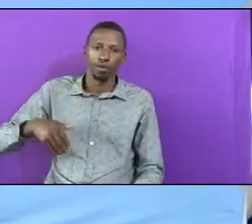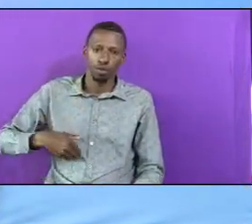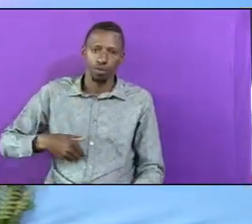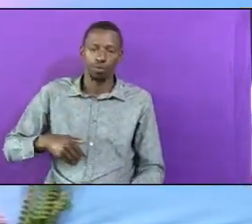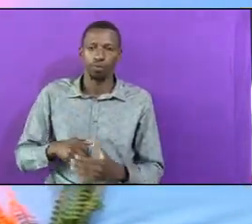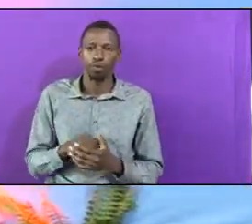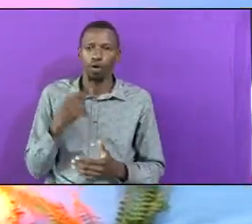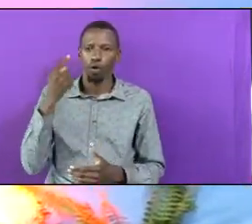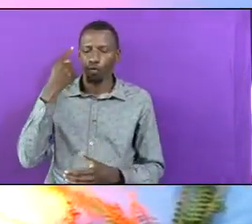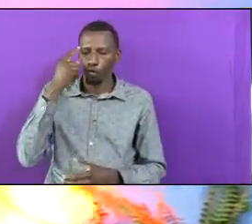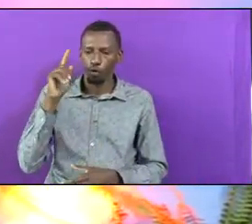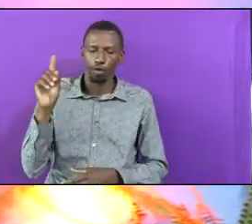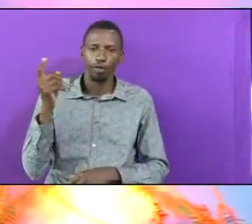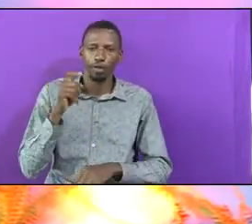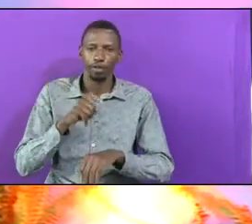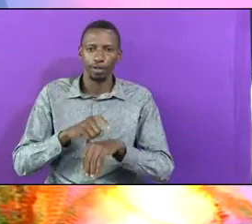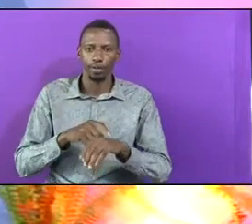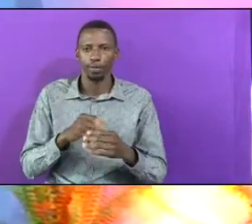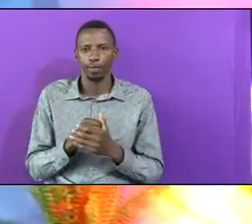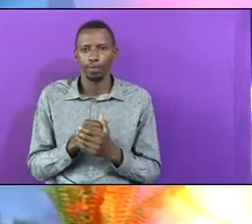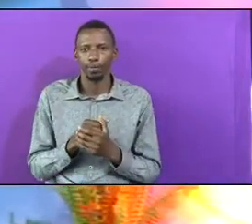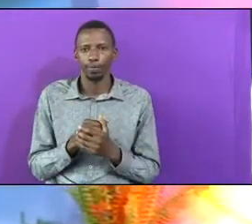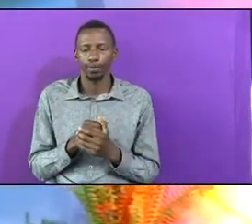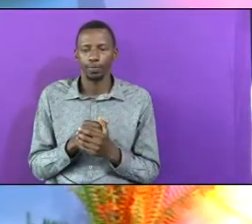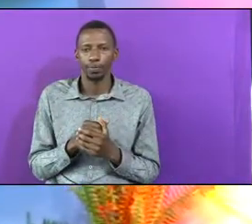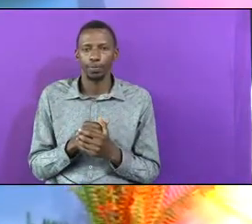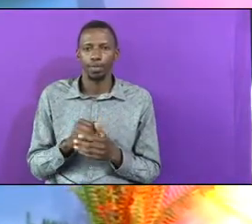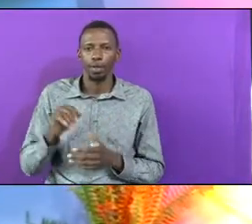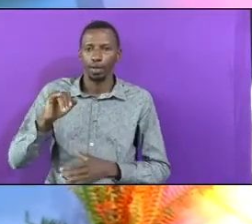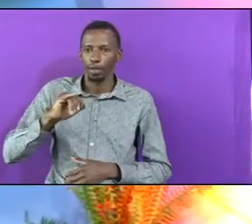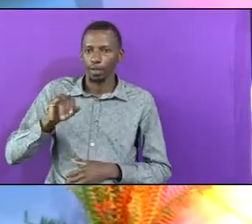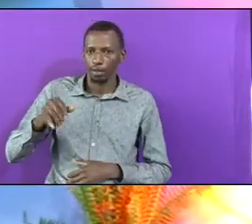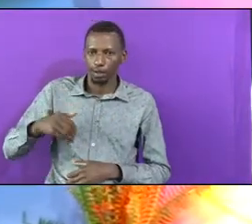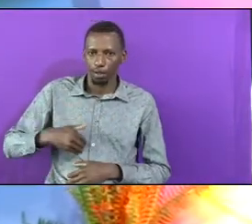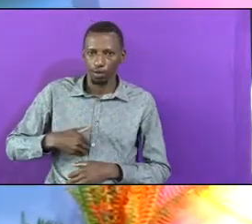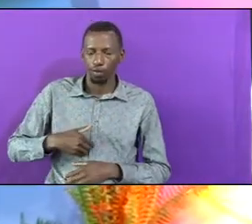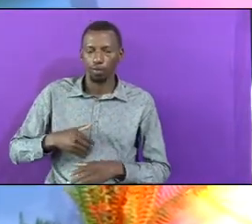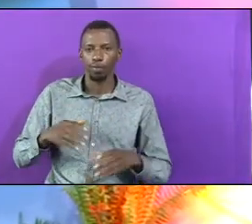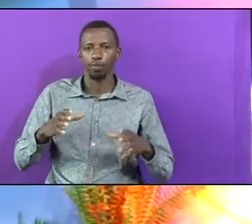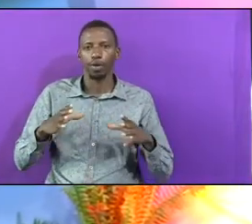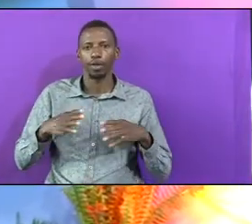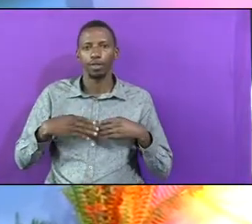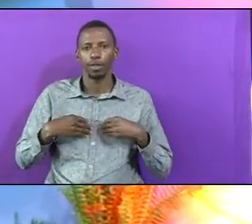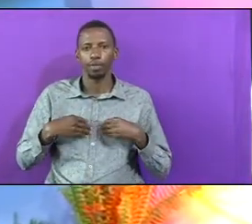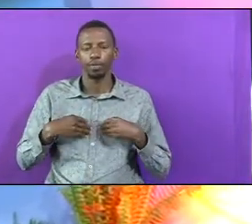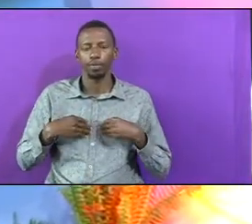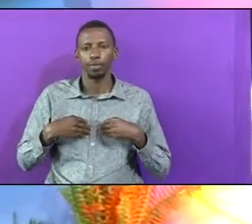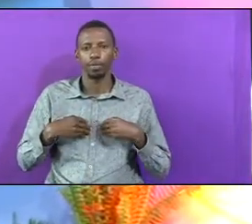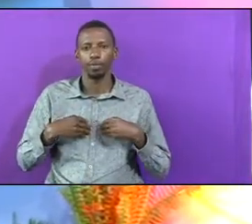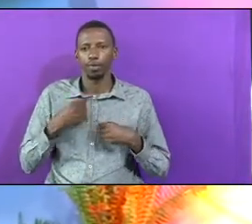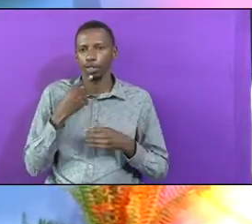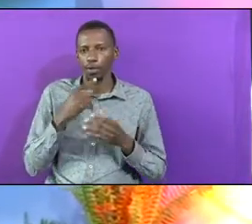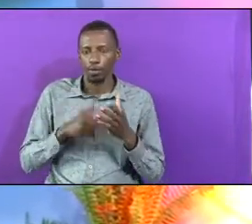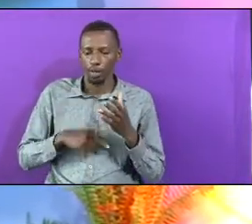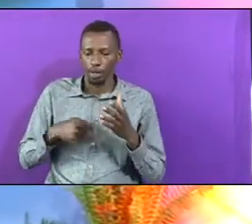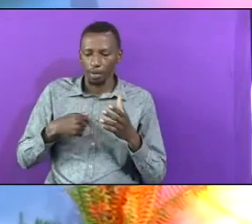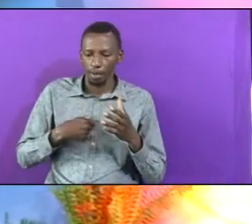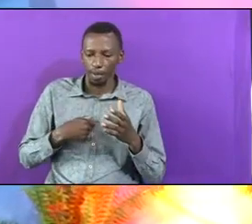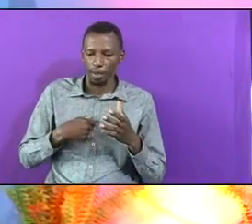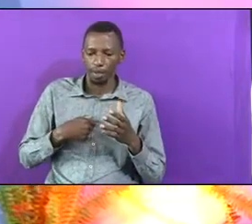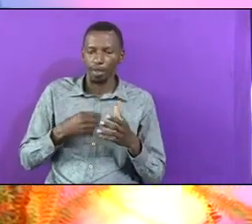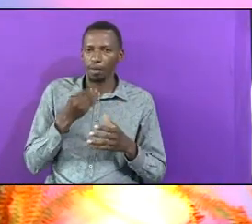For The First Time Jacobo Accepted To Confront Who He Is He Said I'm A Manipulator